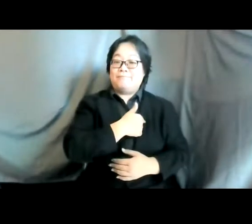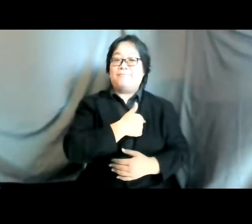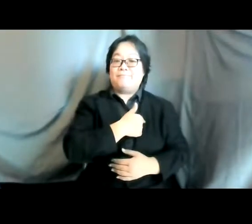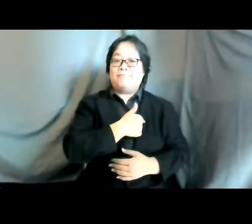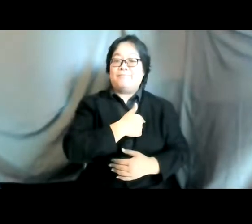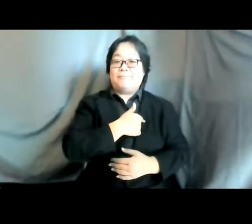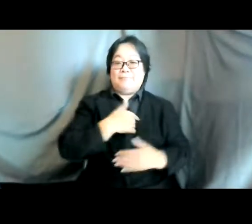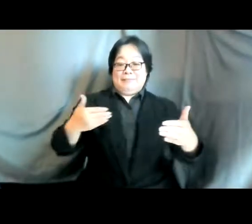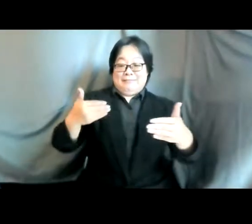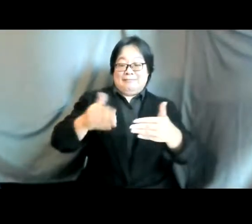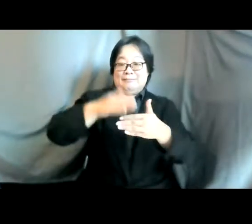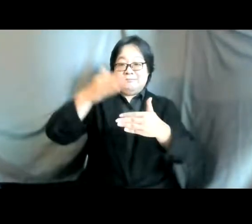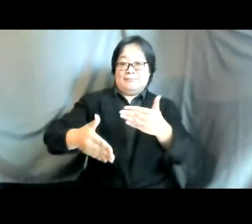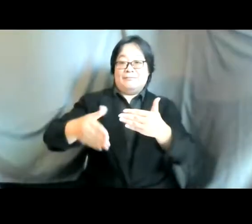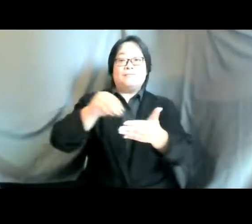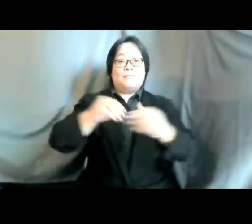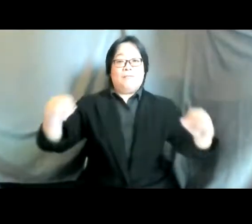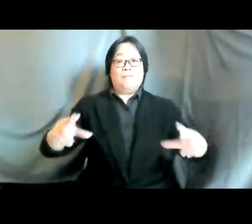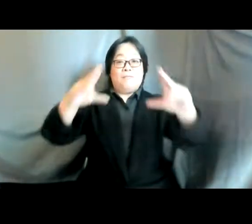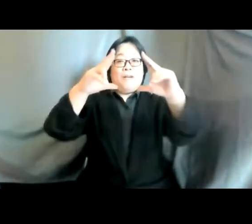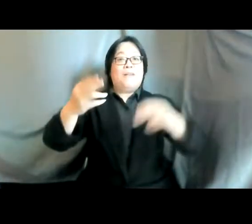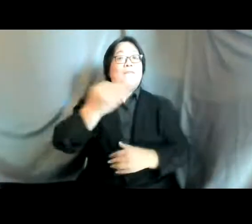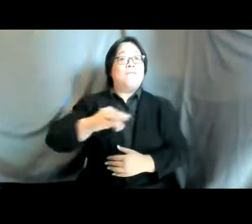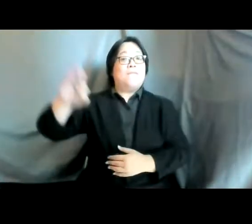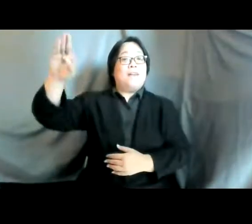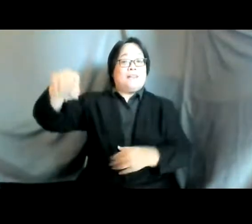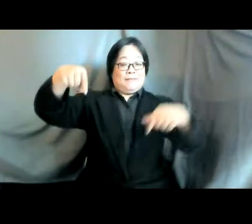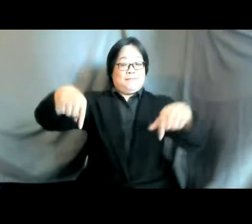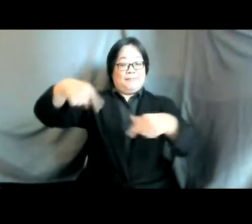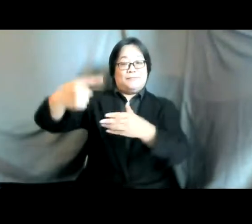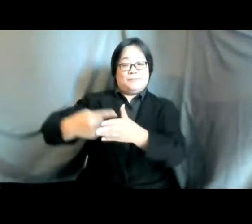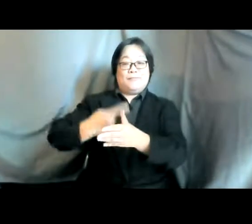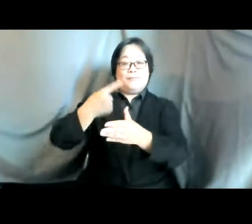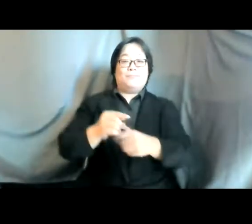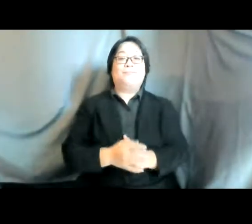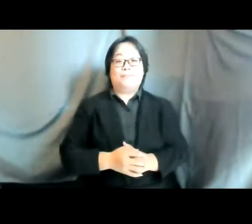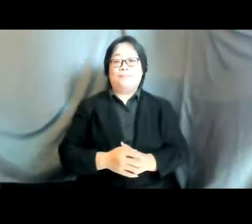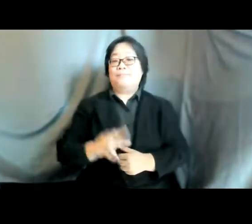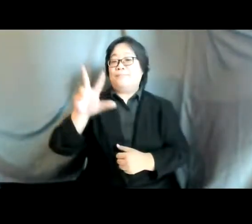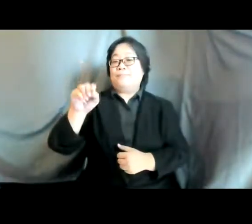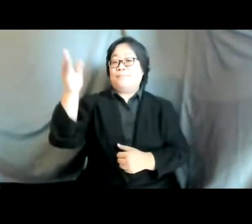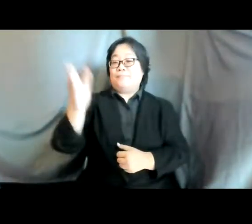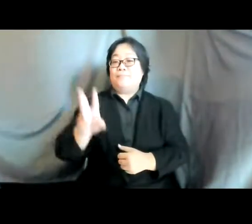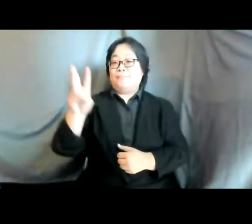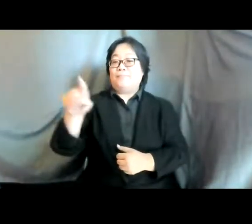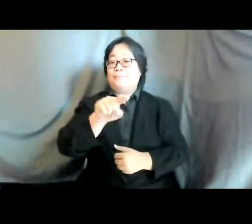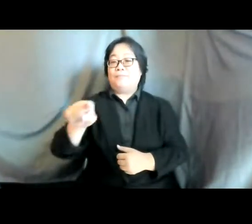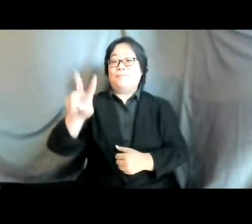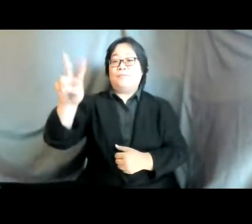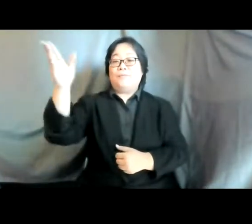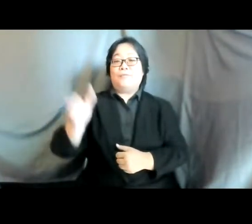summit in paris at the end of uh this month from the 30th of june to the 2nd of july